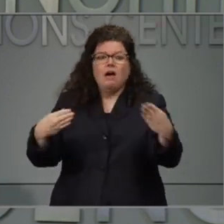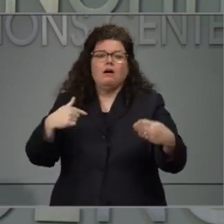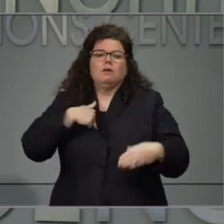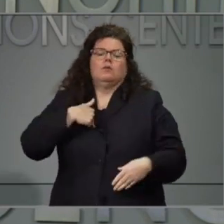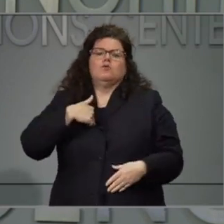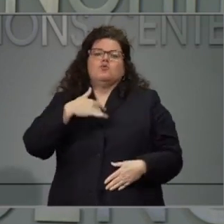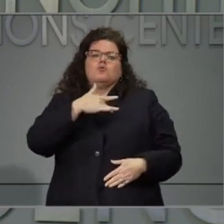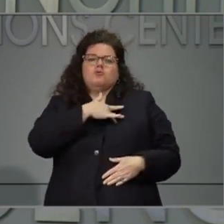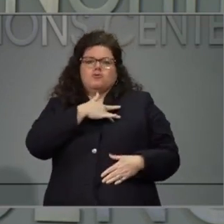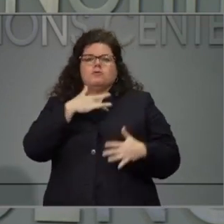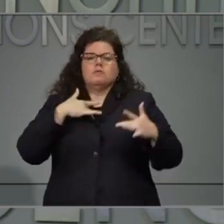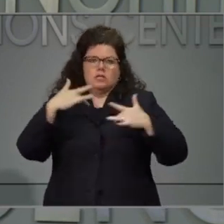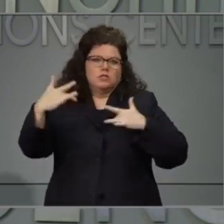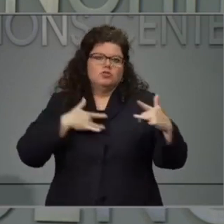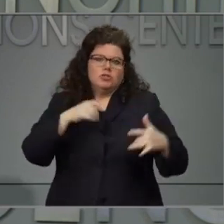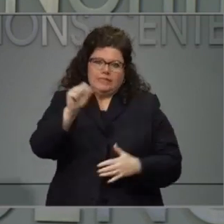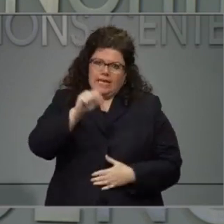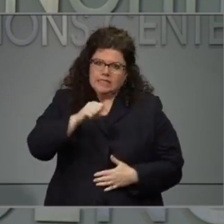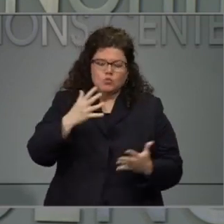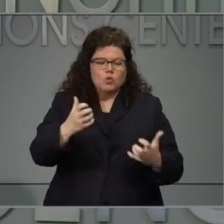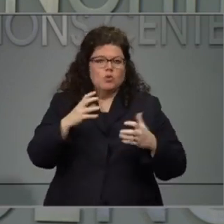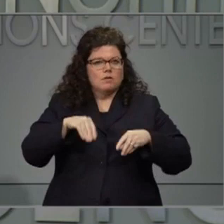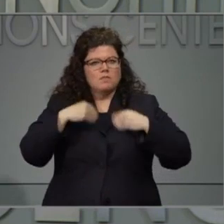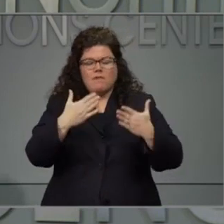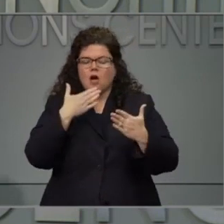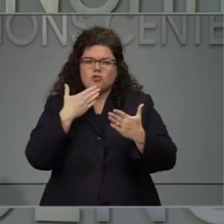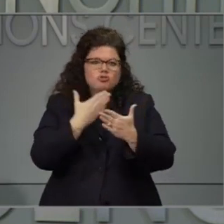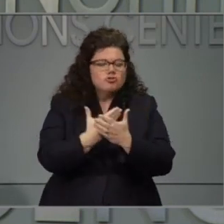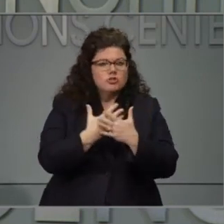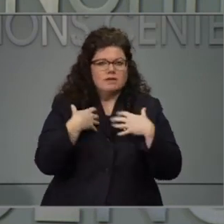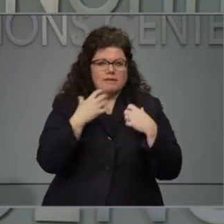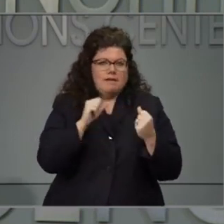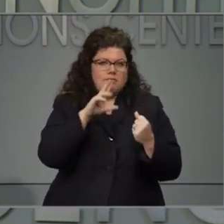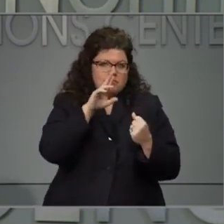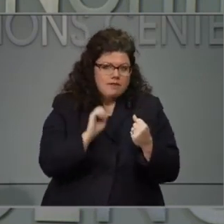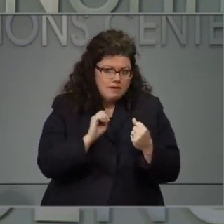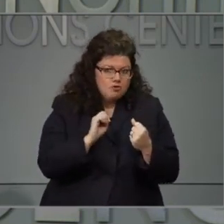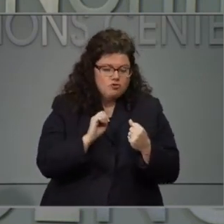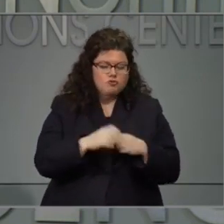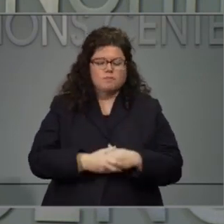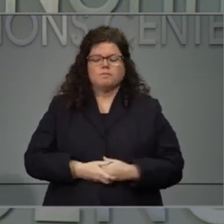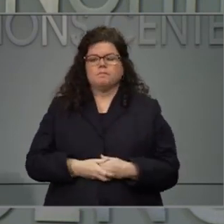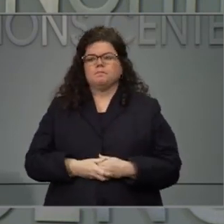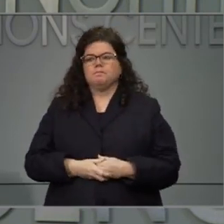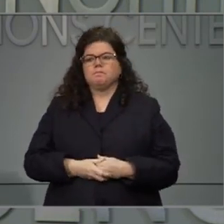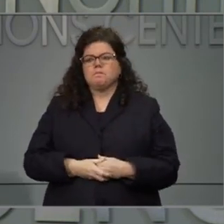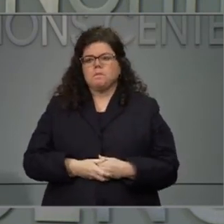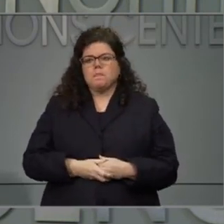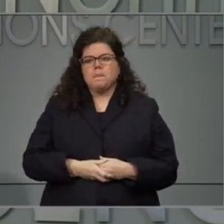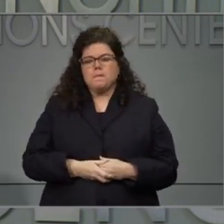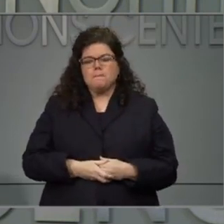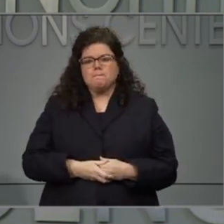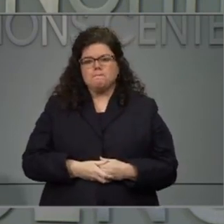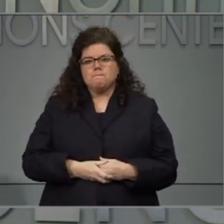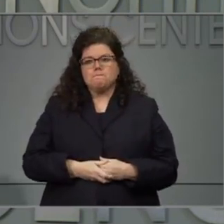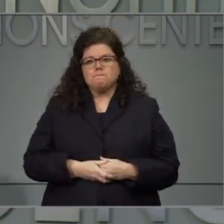to make sure that person gets the best medical care possible. That being said, I think that the interventions that we have